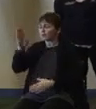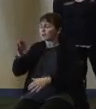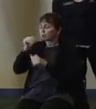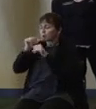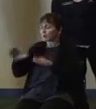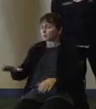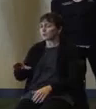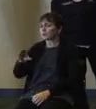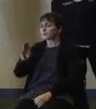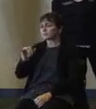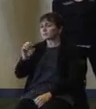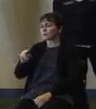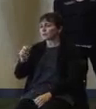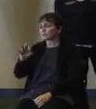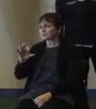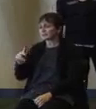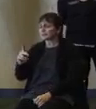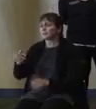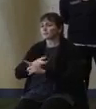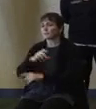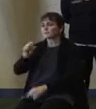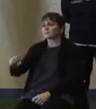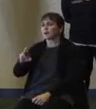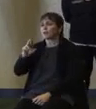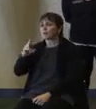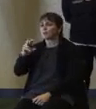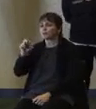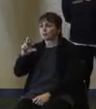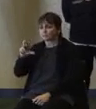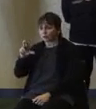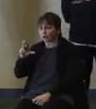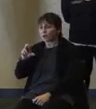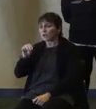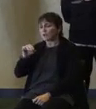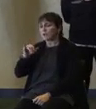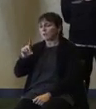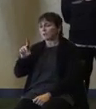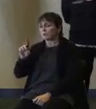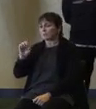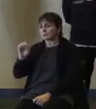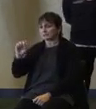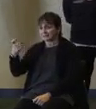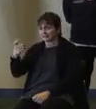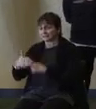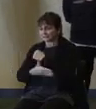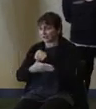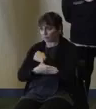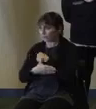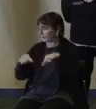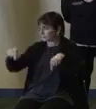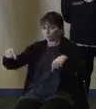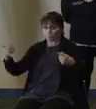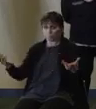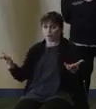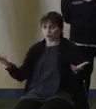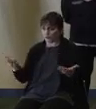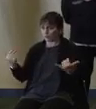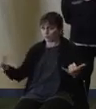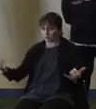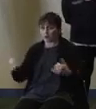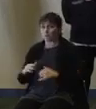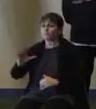South River guy, Middlesex County, where we are right now, former member of the New Jersey National Guard,